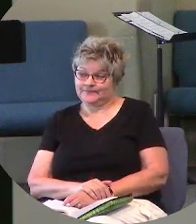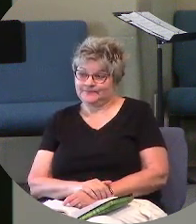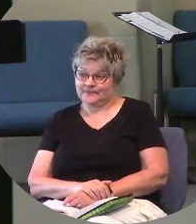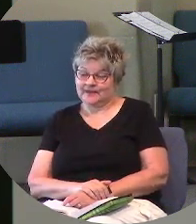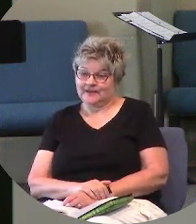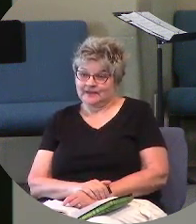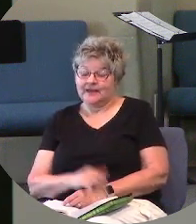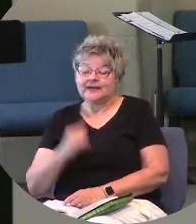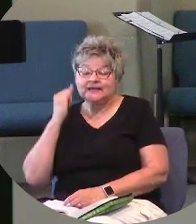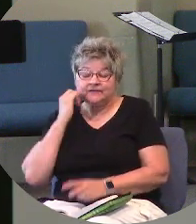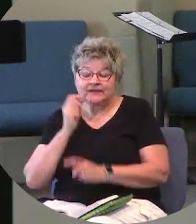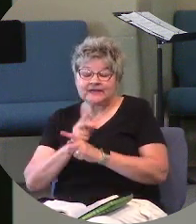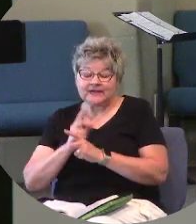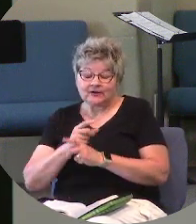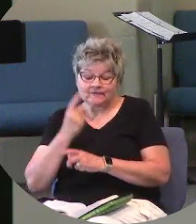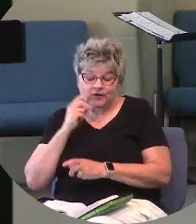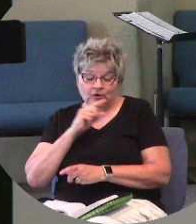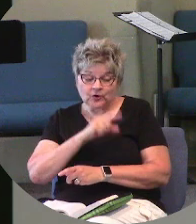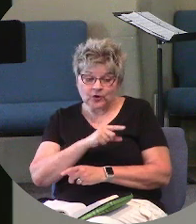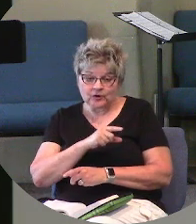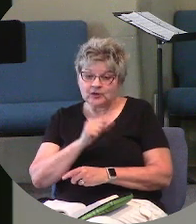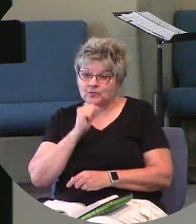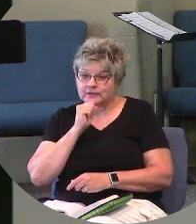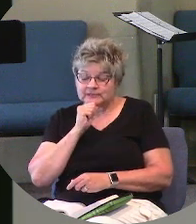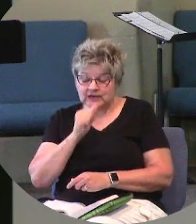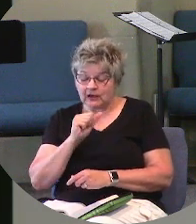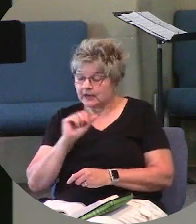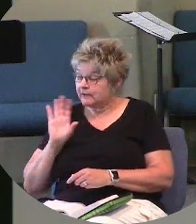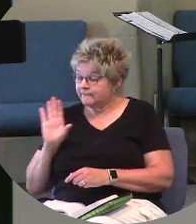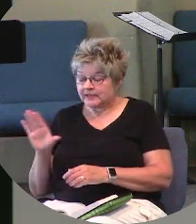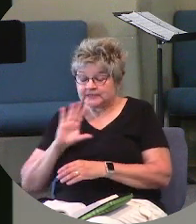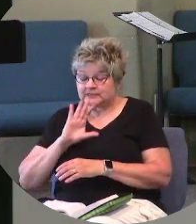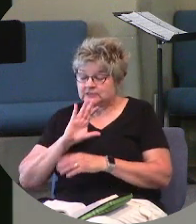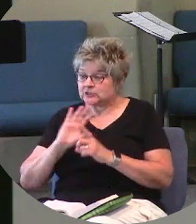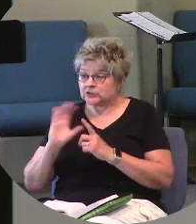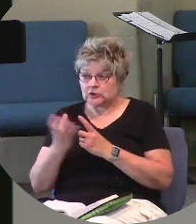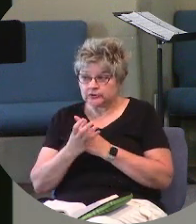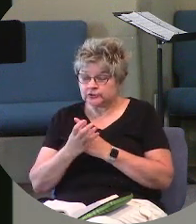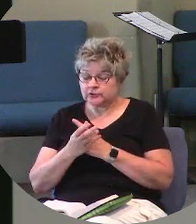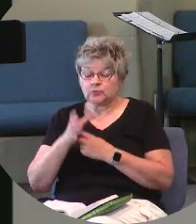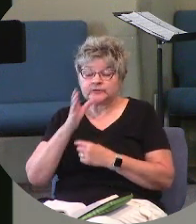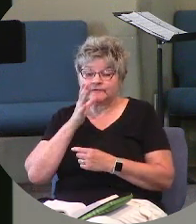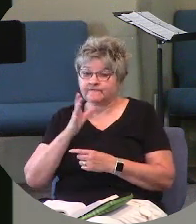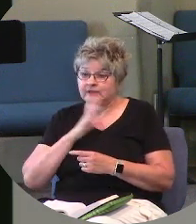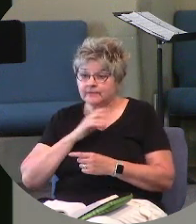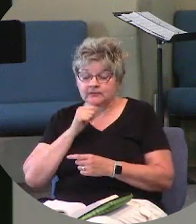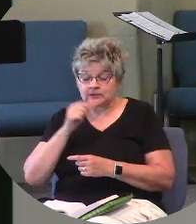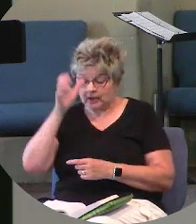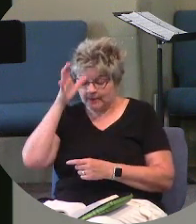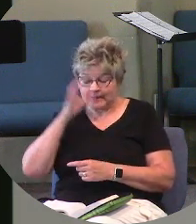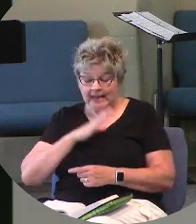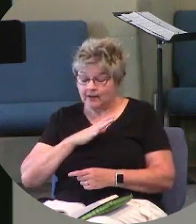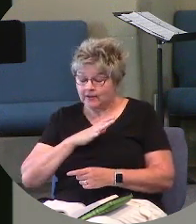and if He cared for this lady who was not of His culture who was a female and not a male that He loves you